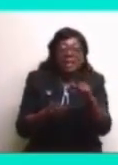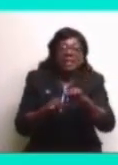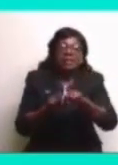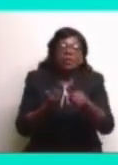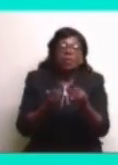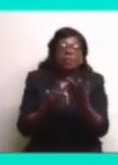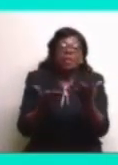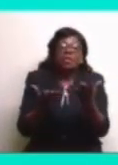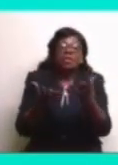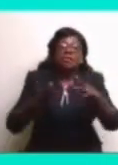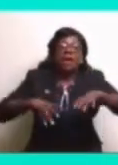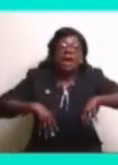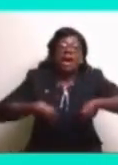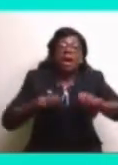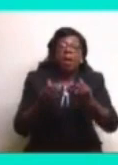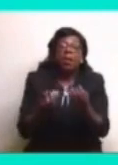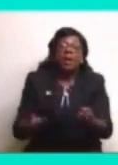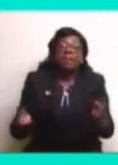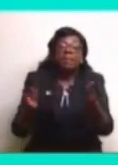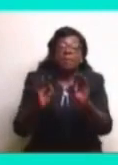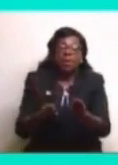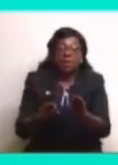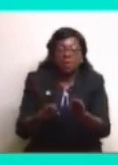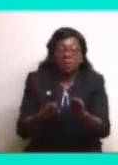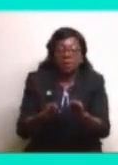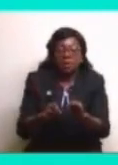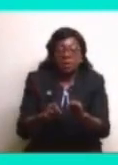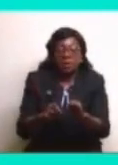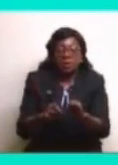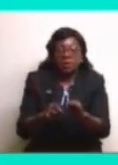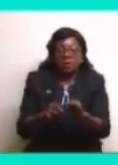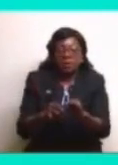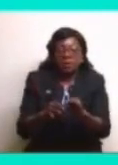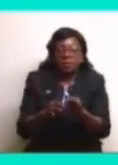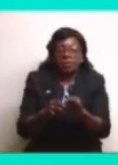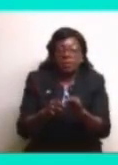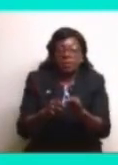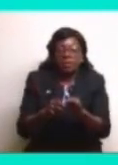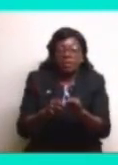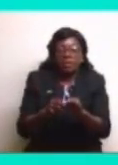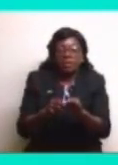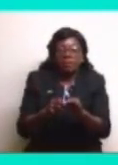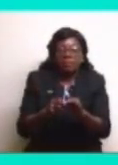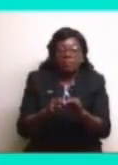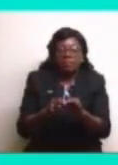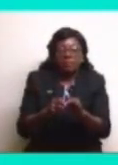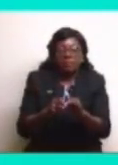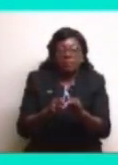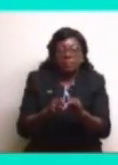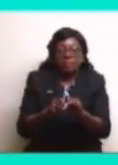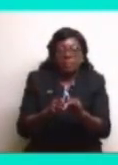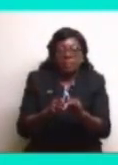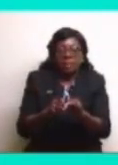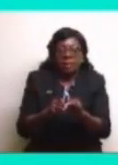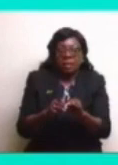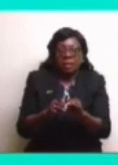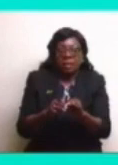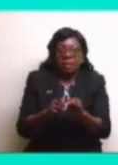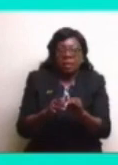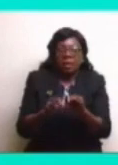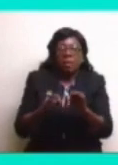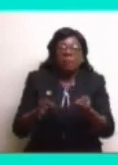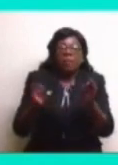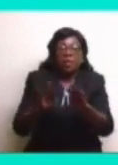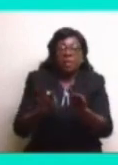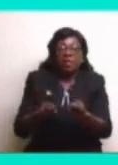how important an issue this was. And I guess in some senses it's still an issue, an important issue for